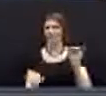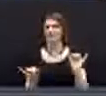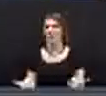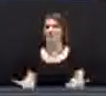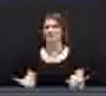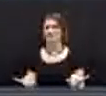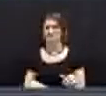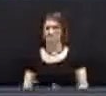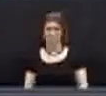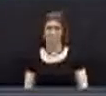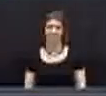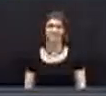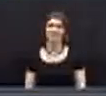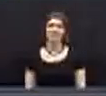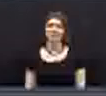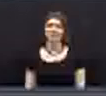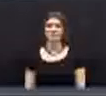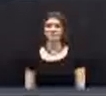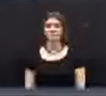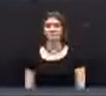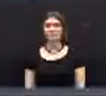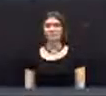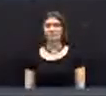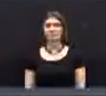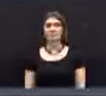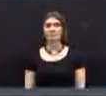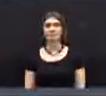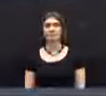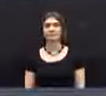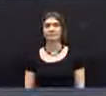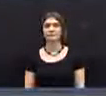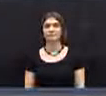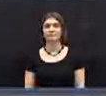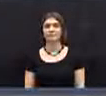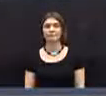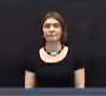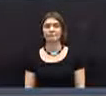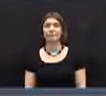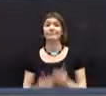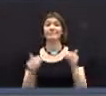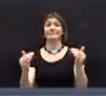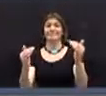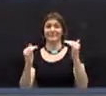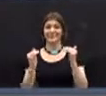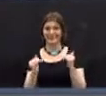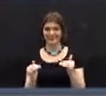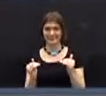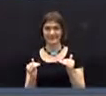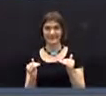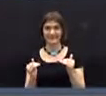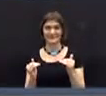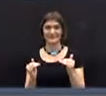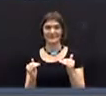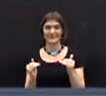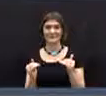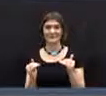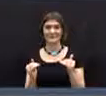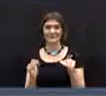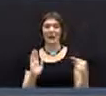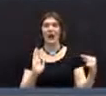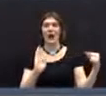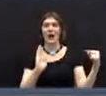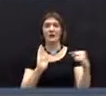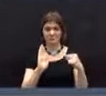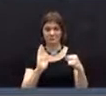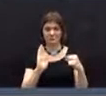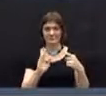to sit in the reserve section. We now move to the substance of